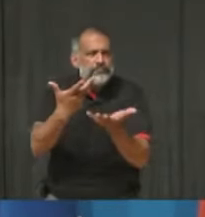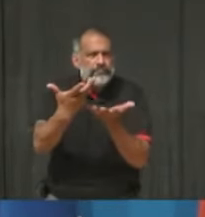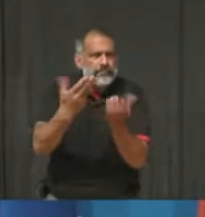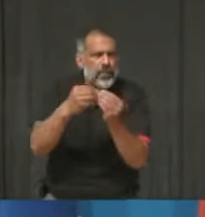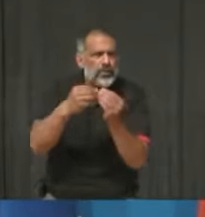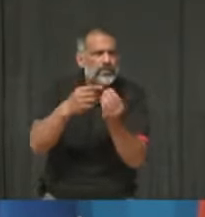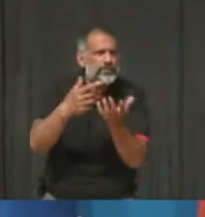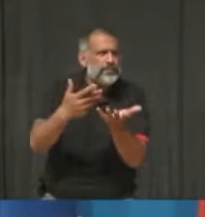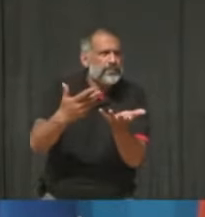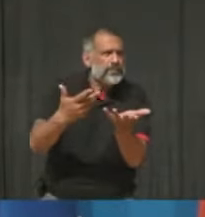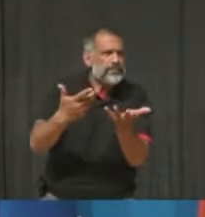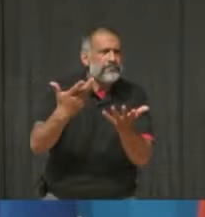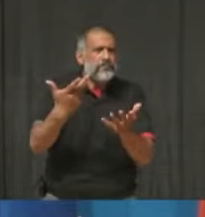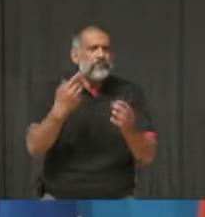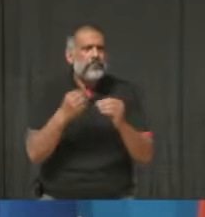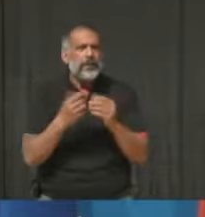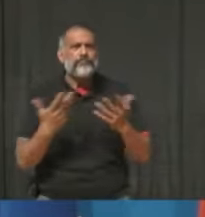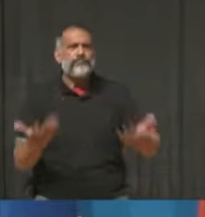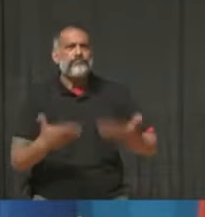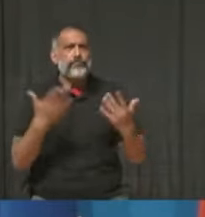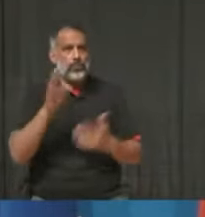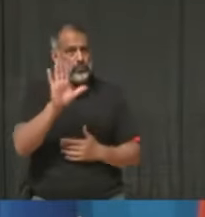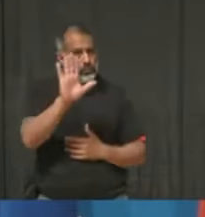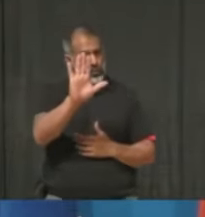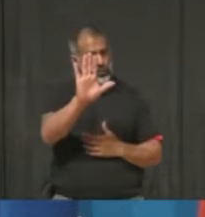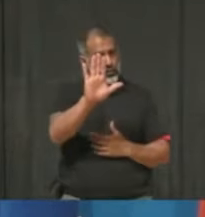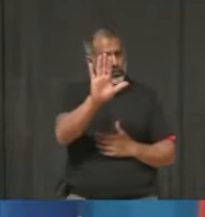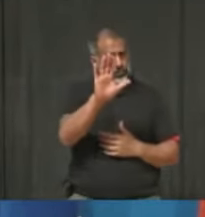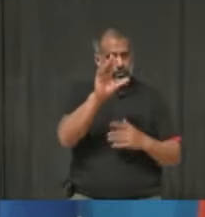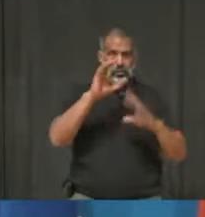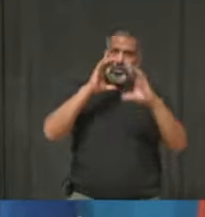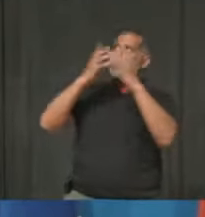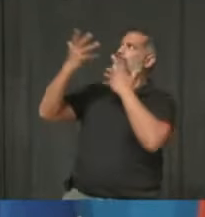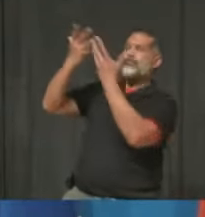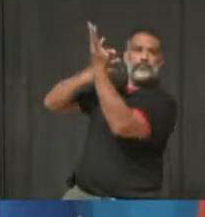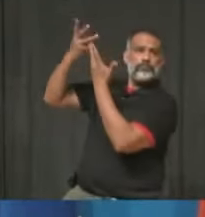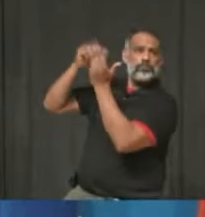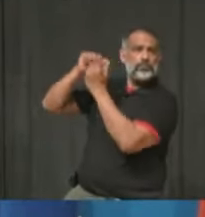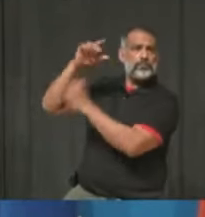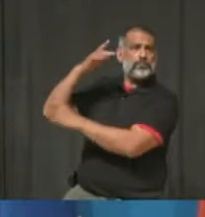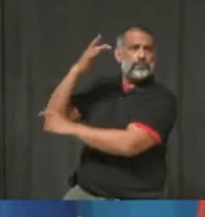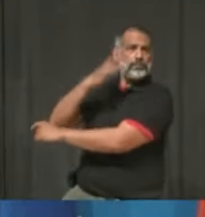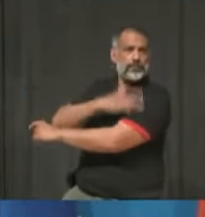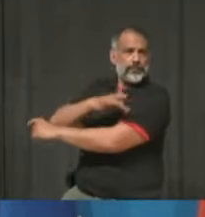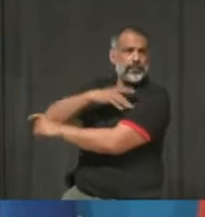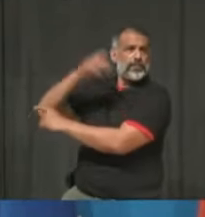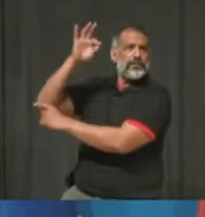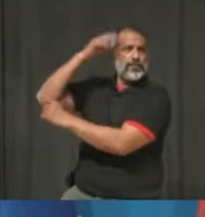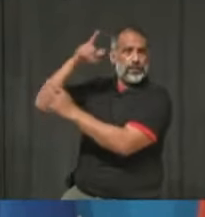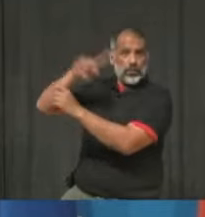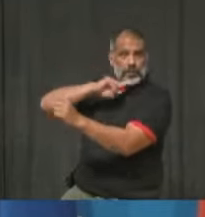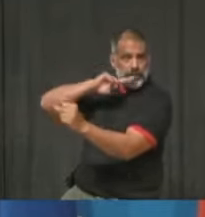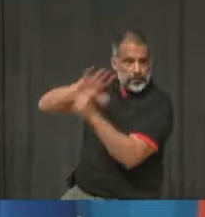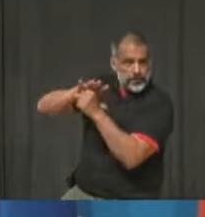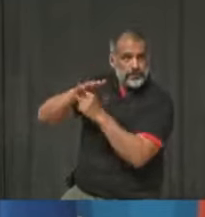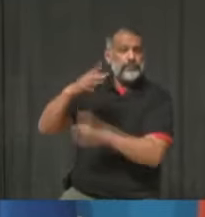How has the communication been with them? Have they given you feedback? Have they given you any timelines for resolution of